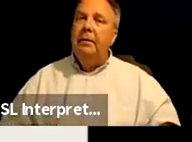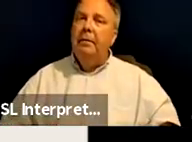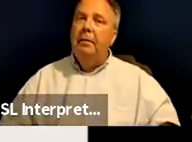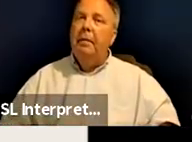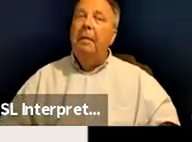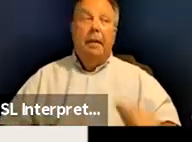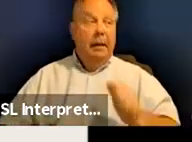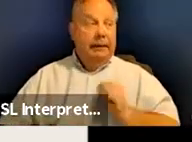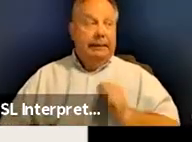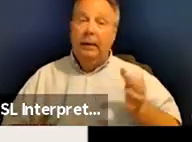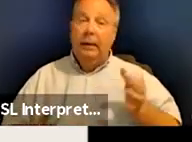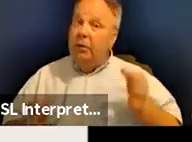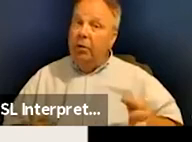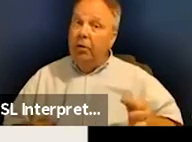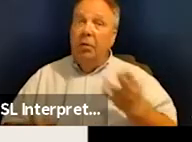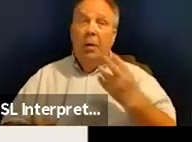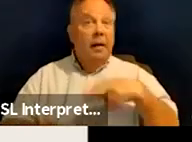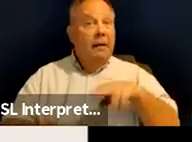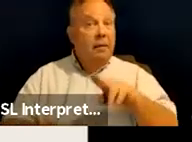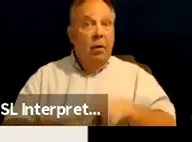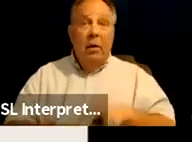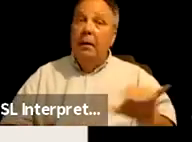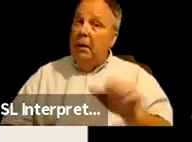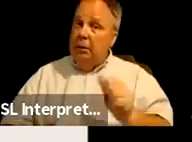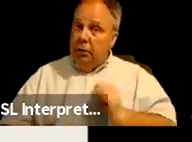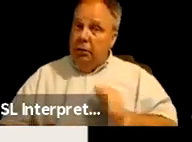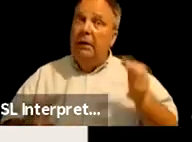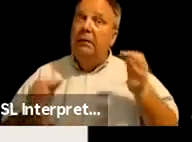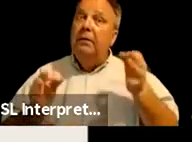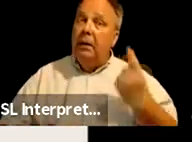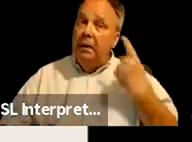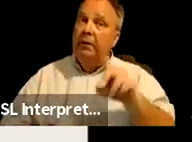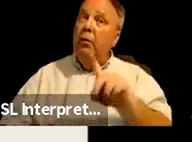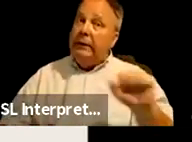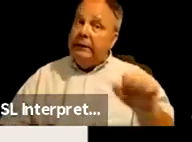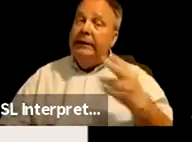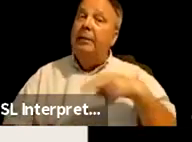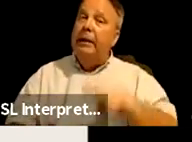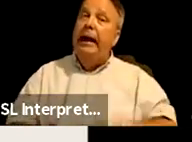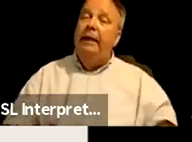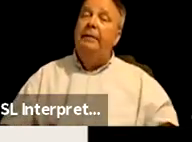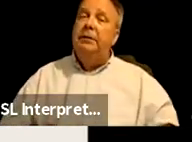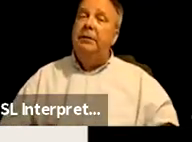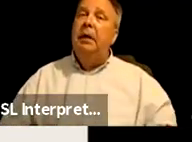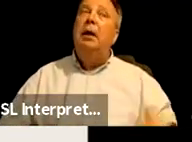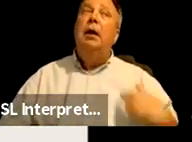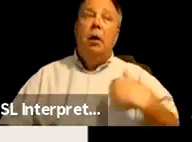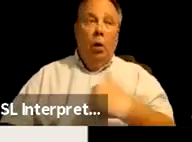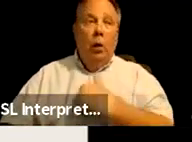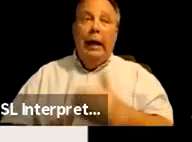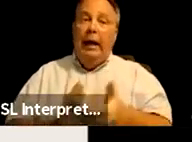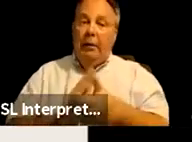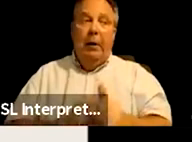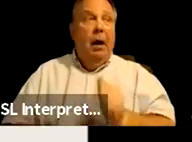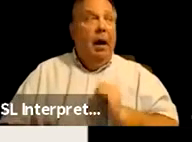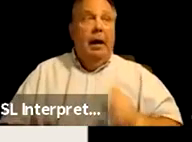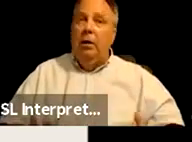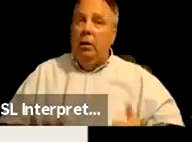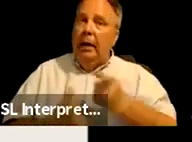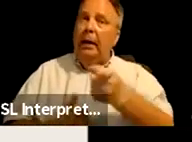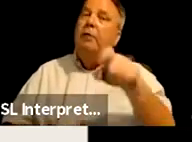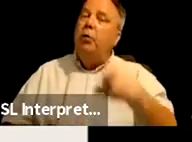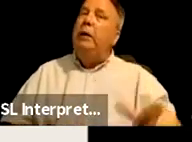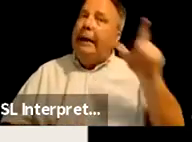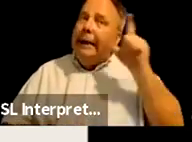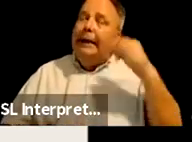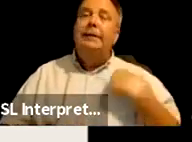-determination for natives is also self-determination for disabled natives. We are the experts on our lives. You need to listen